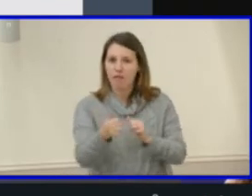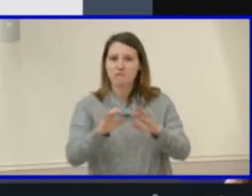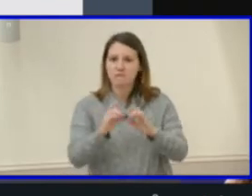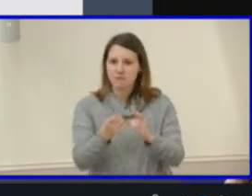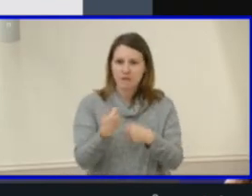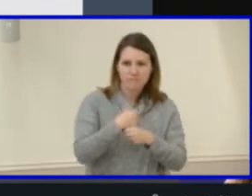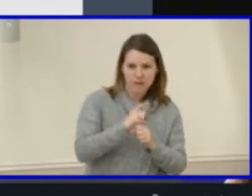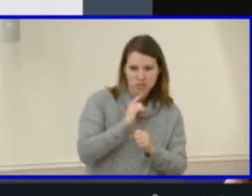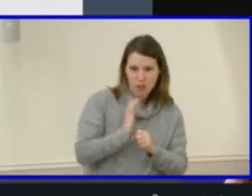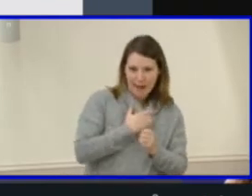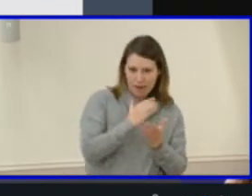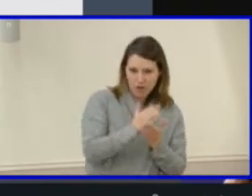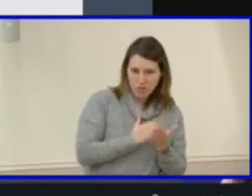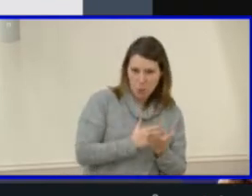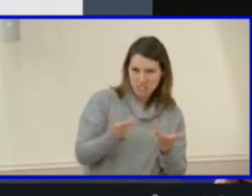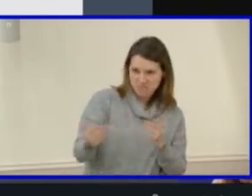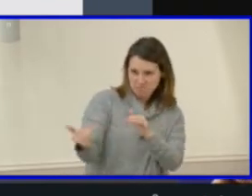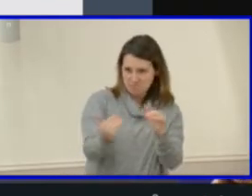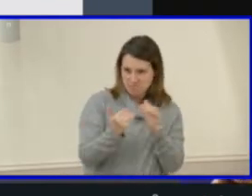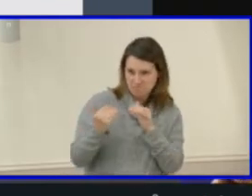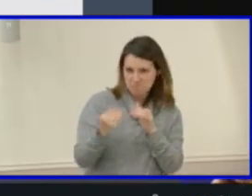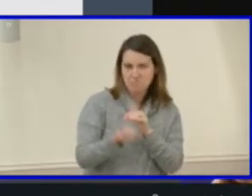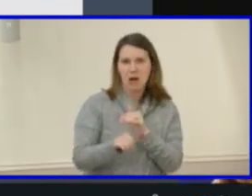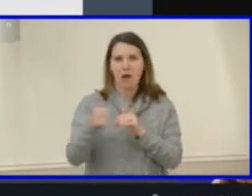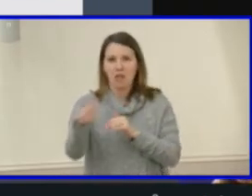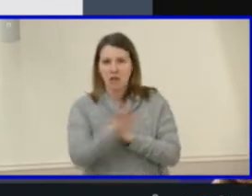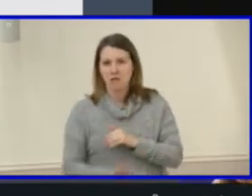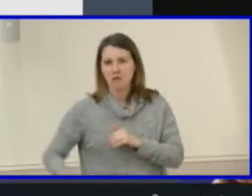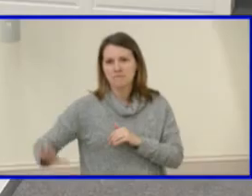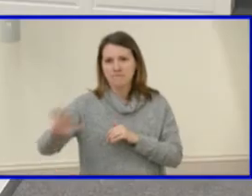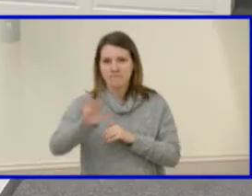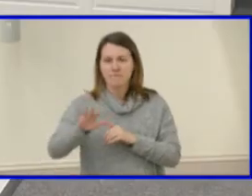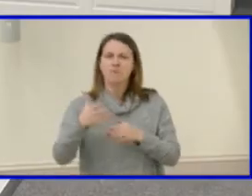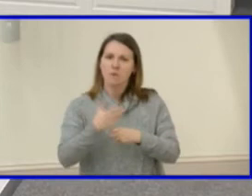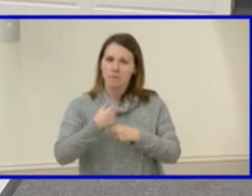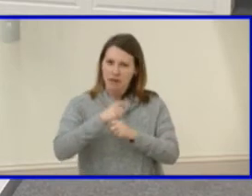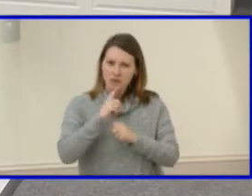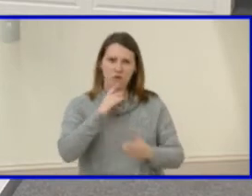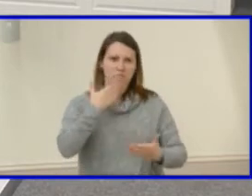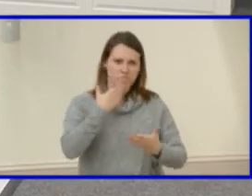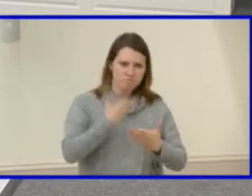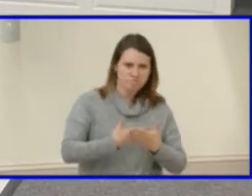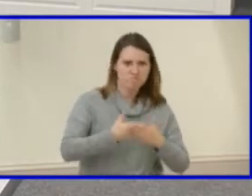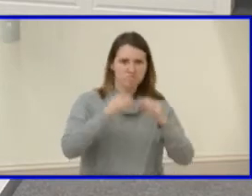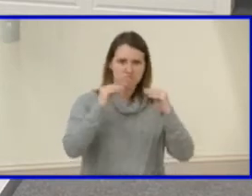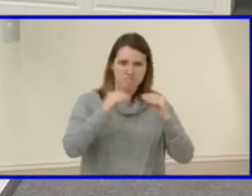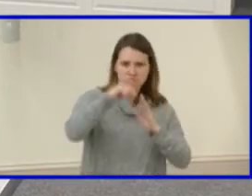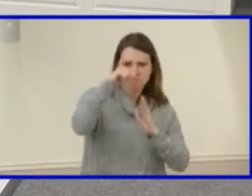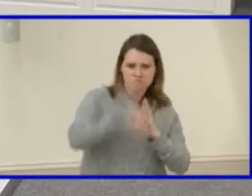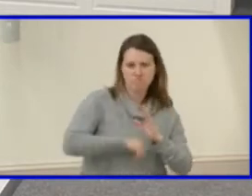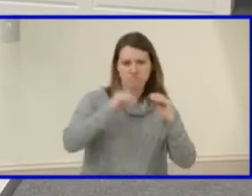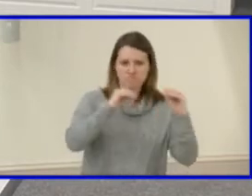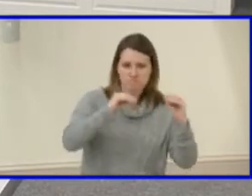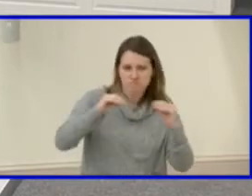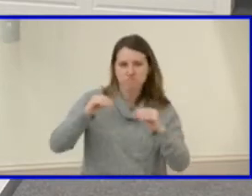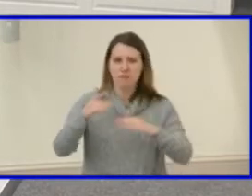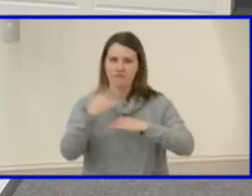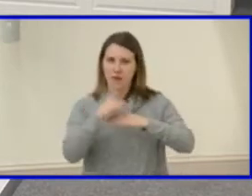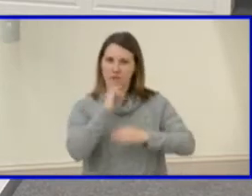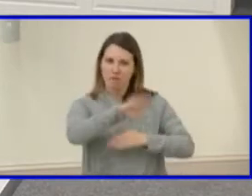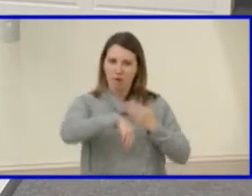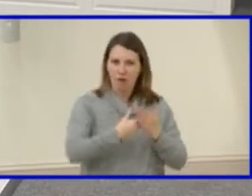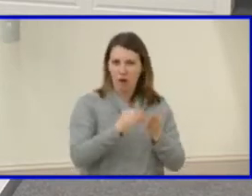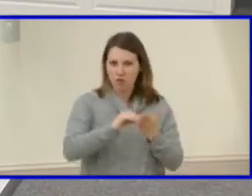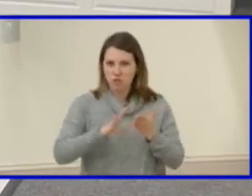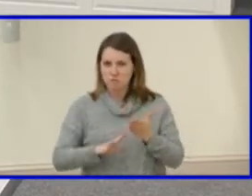and equitable across the division. Rigorous instruction is afforded to all students. Processes for entry into specialty centers are fair and